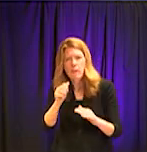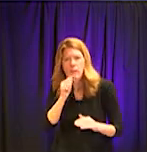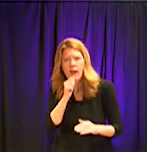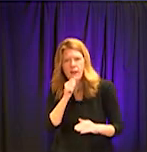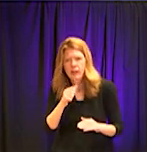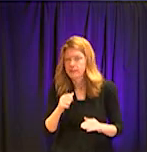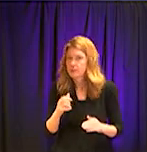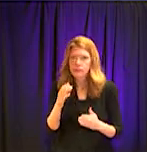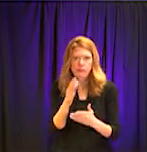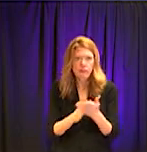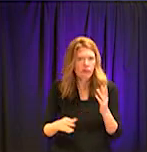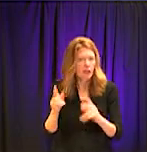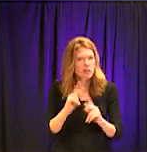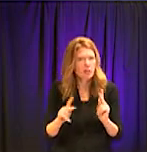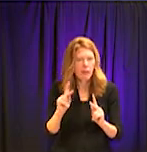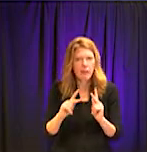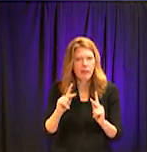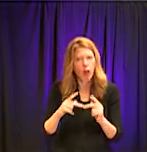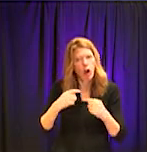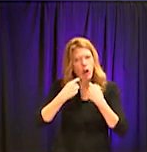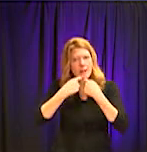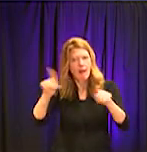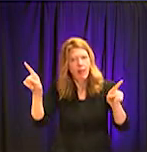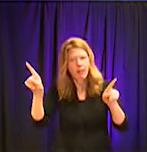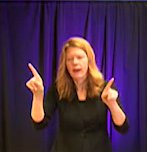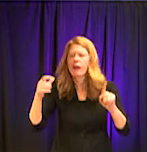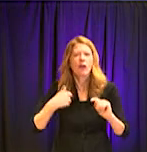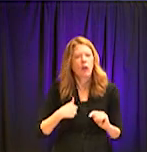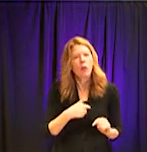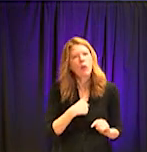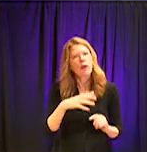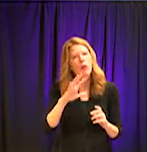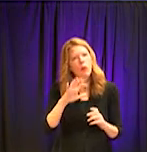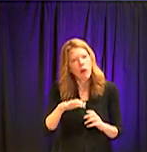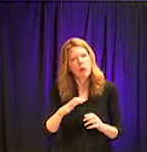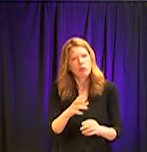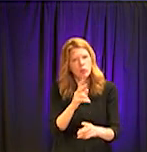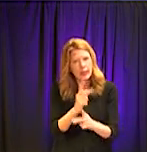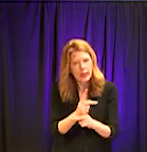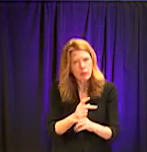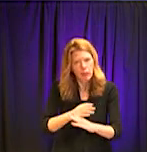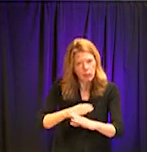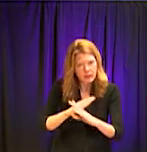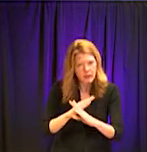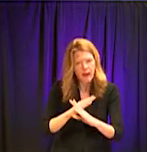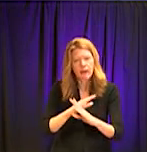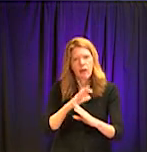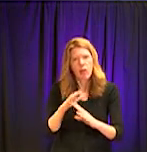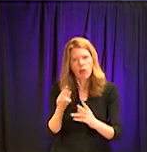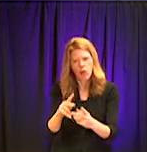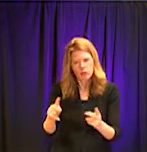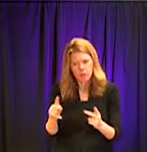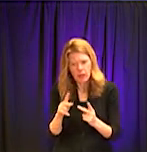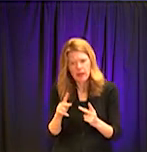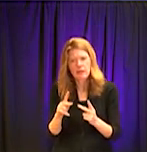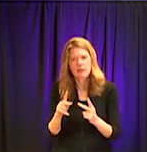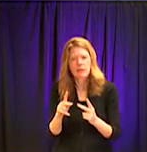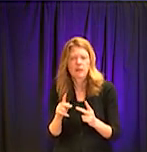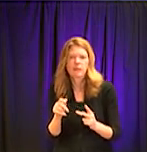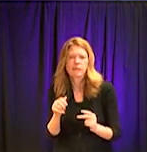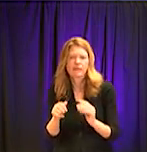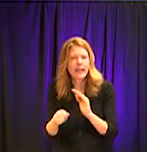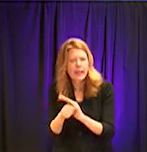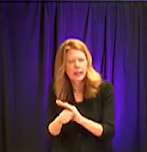because we're trying to be sneaky. It's because we're trying to present, prevent and protect the privacy of folks who are getting tested. And so